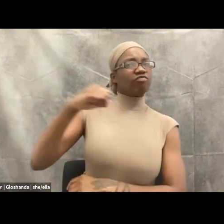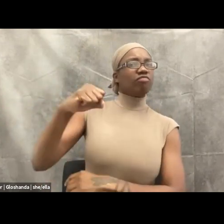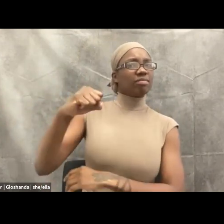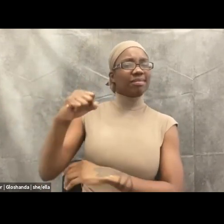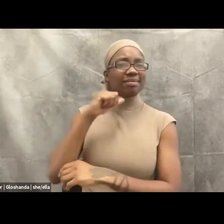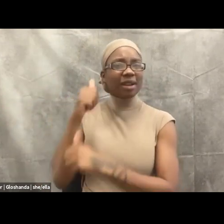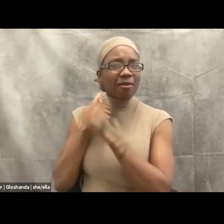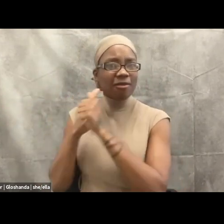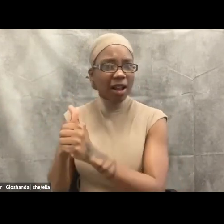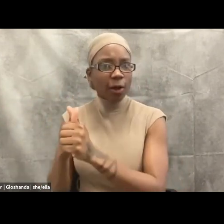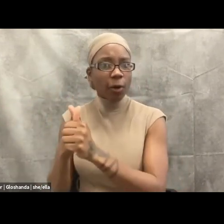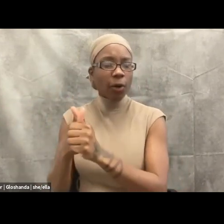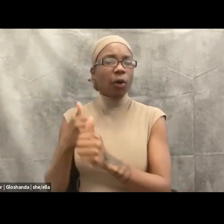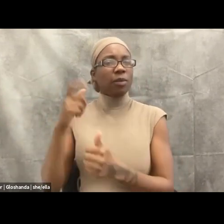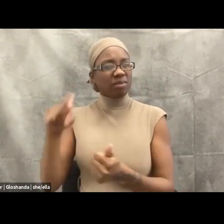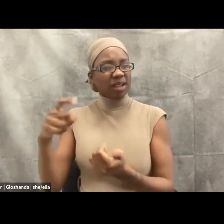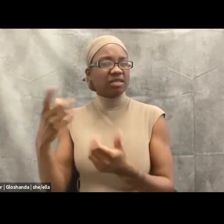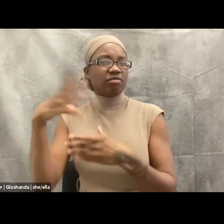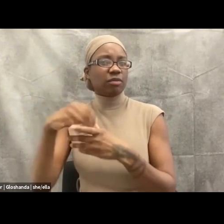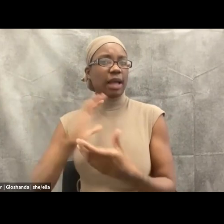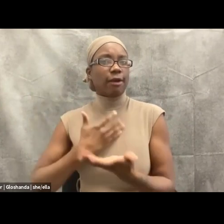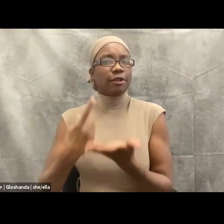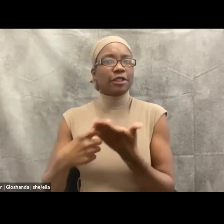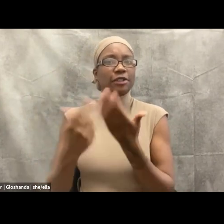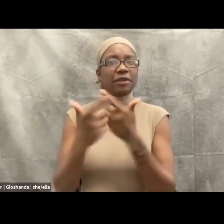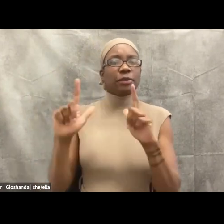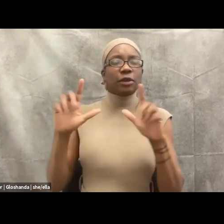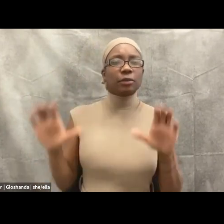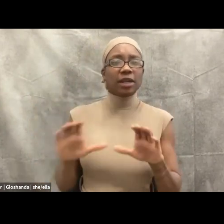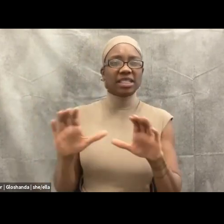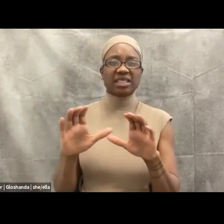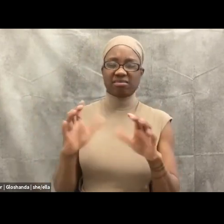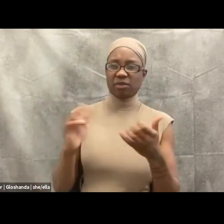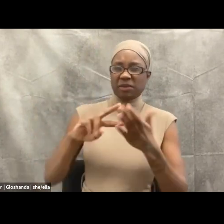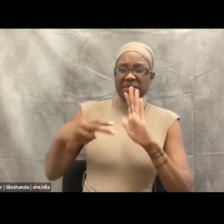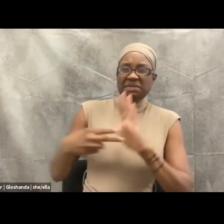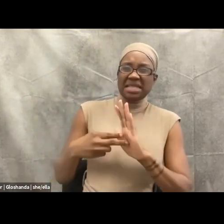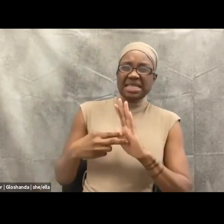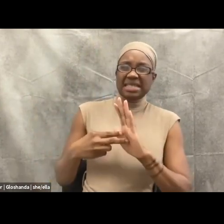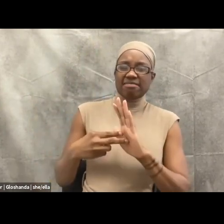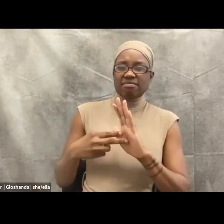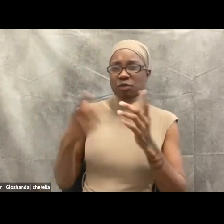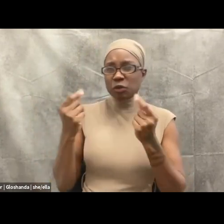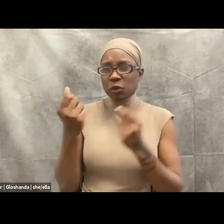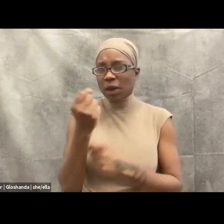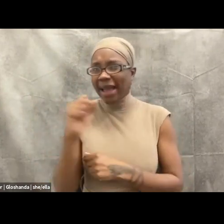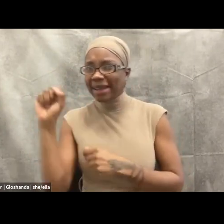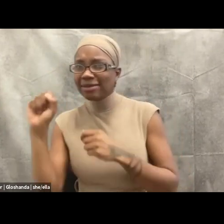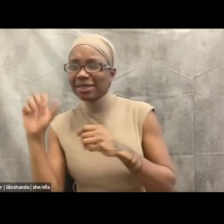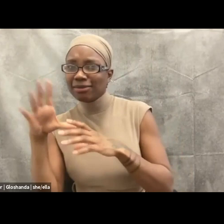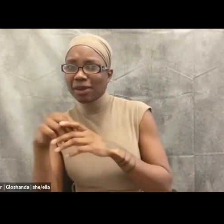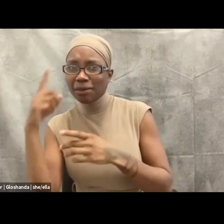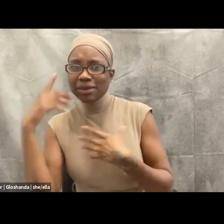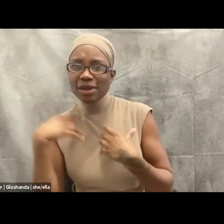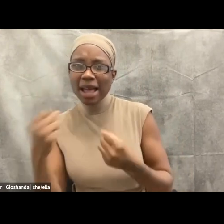a mental health professional have a responsibility to challenge the systems that they work within? What about the code of ethics? Should we